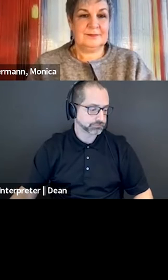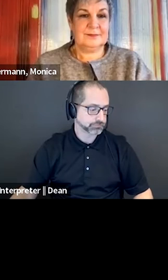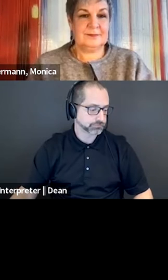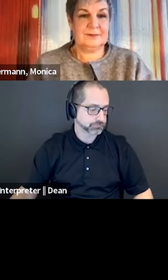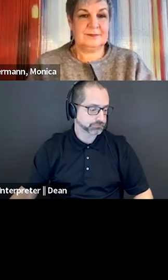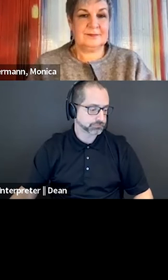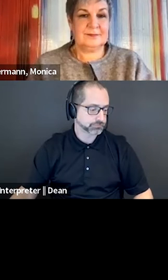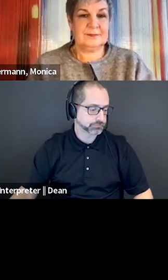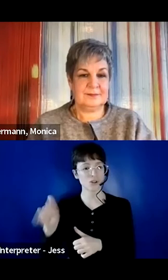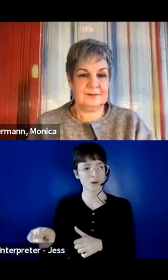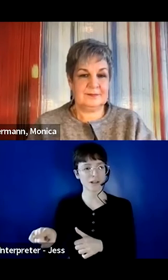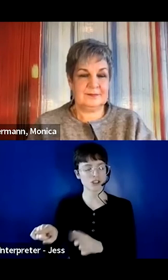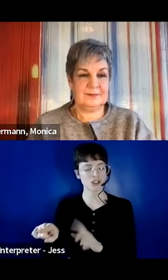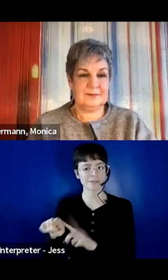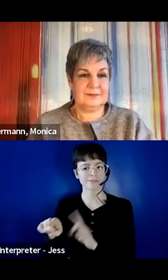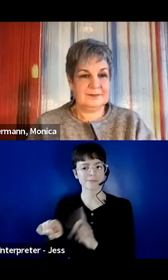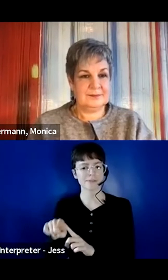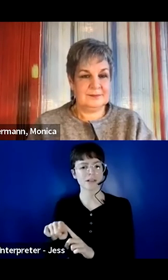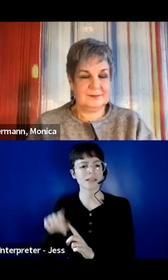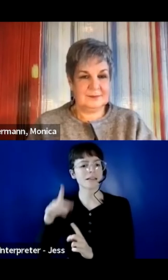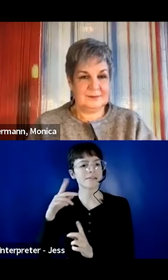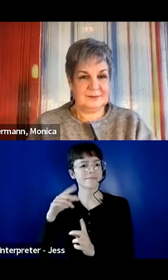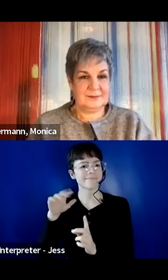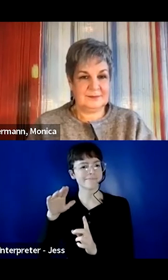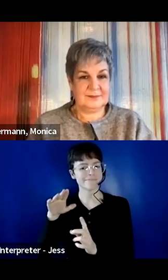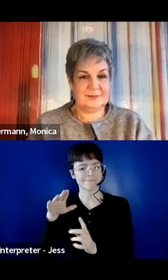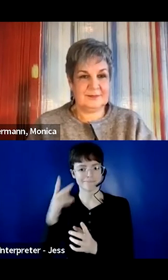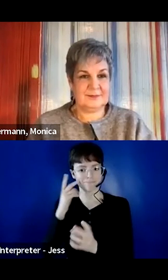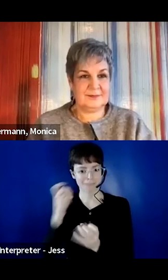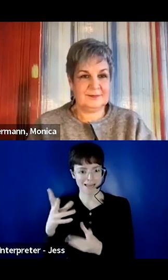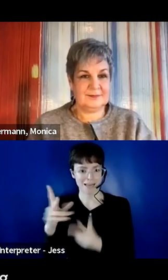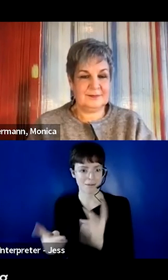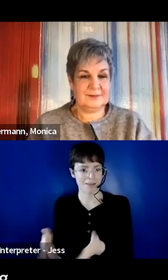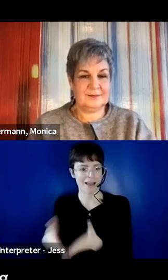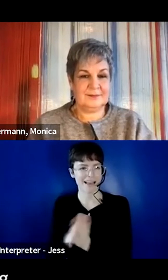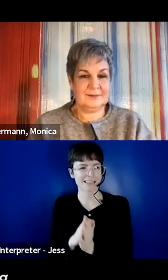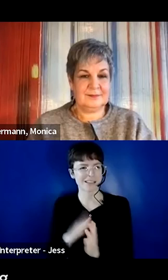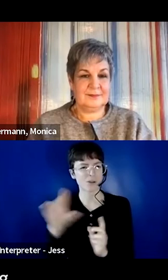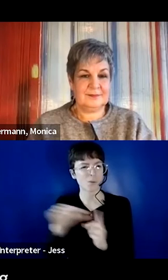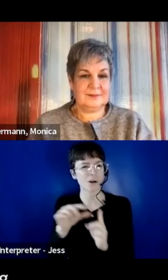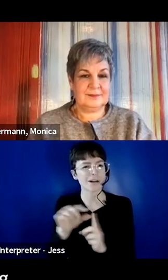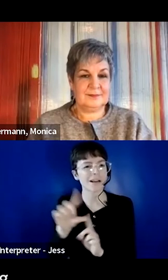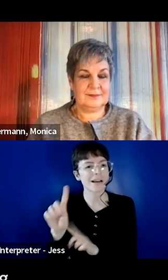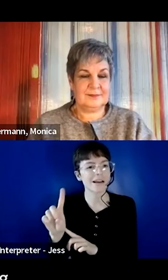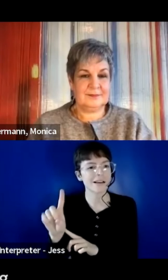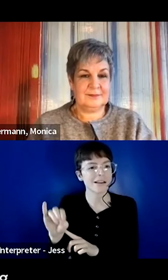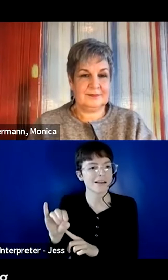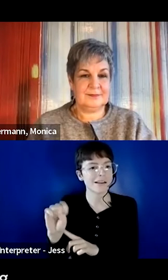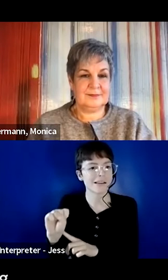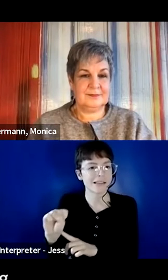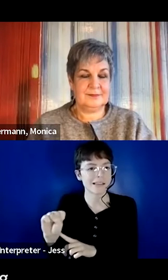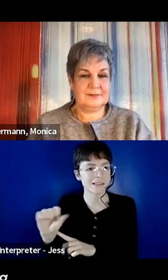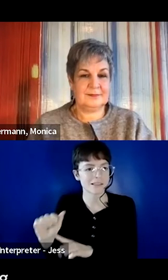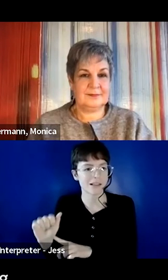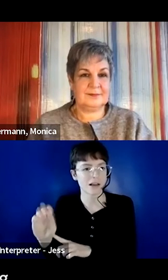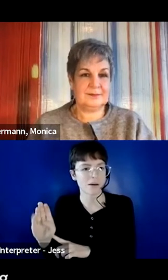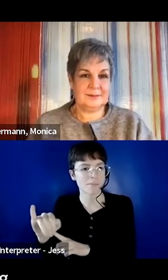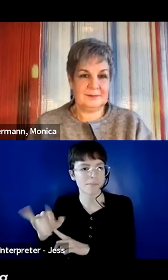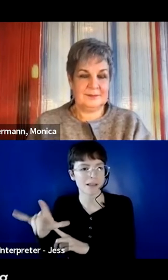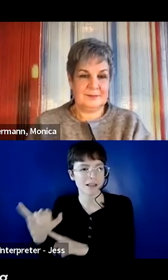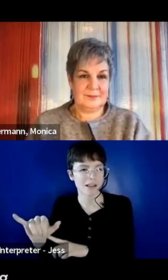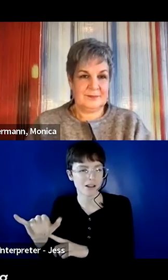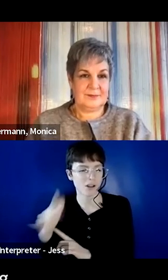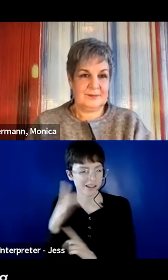prefix dis ability still used? And it's not, as it's not already setting an unconscious